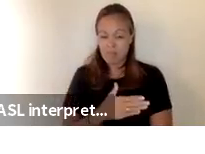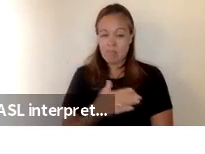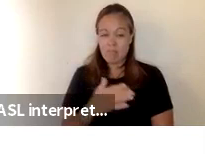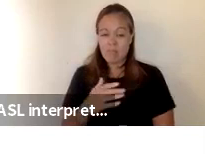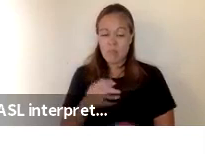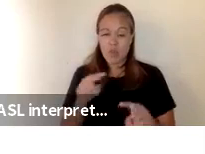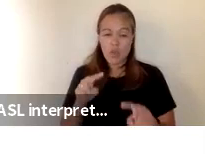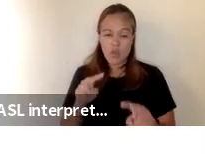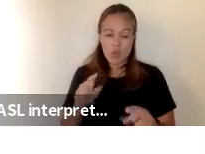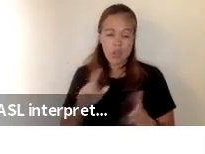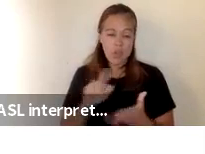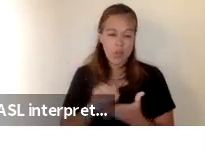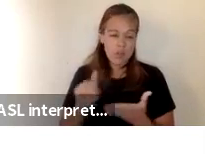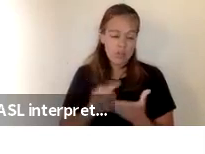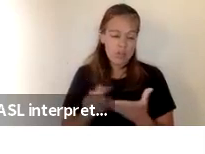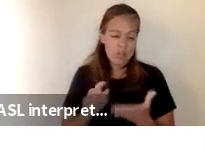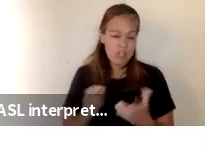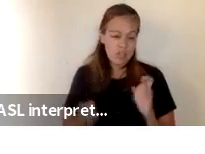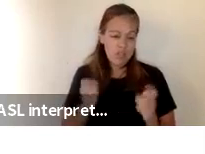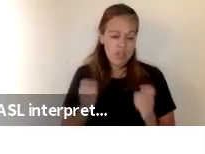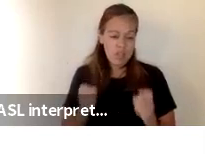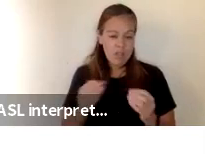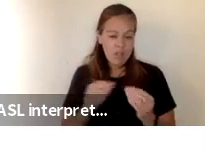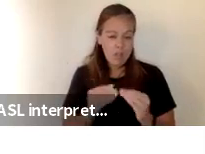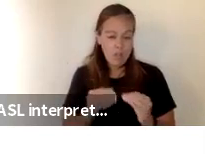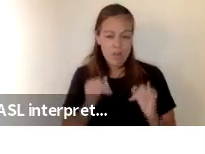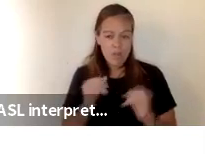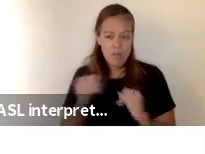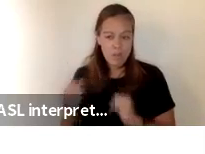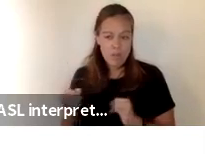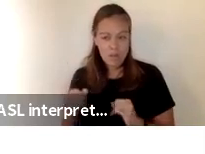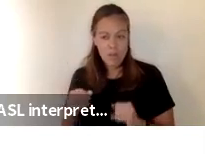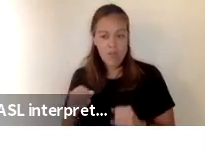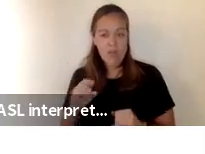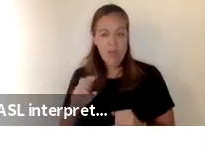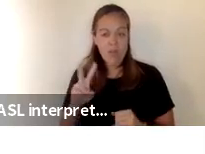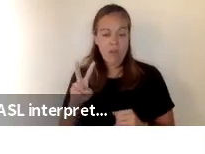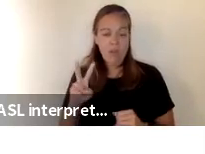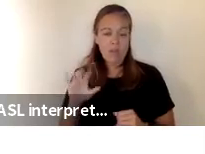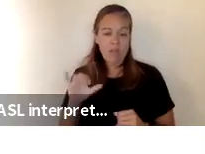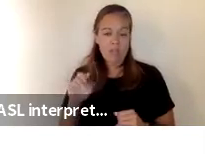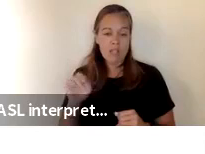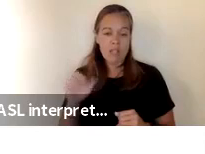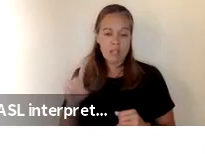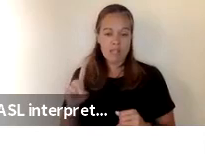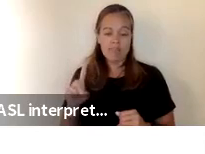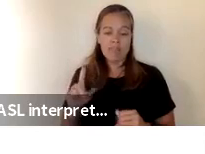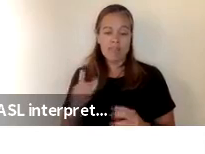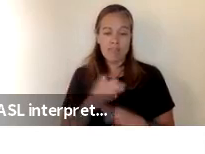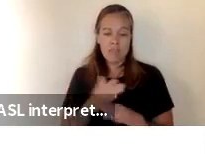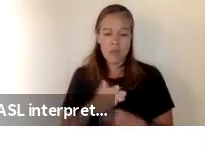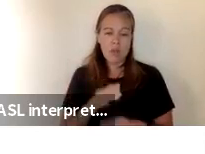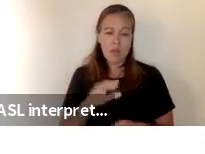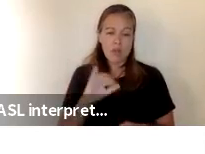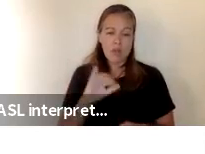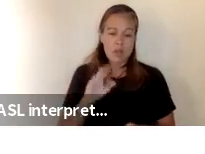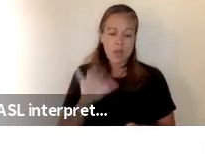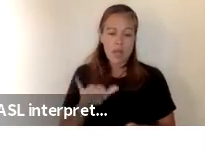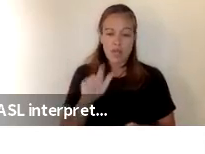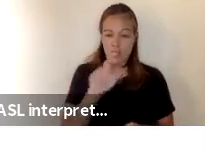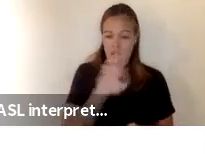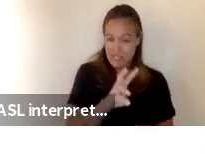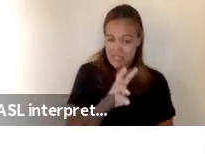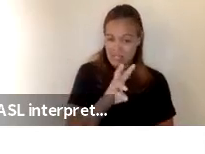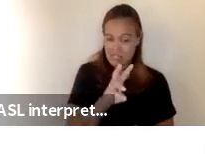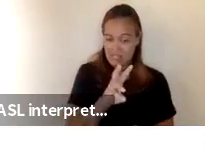looking at weekly change in the numbers of individuals vaccinated we can see that between july 26